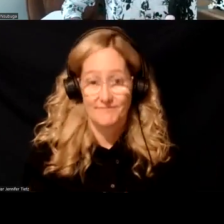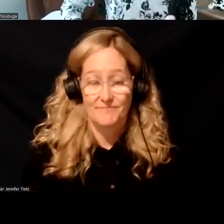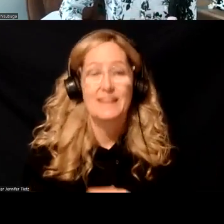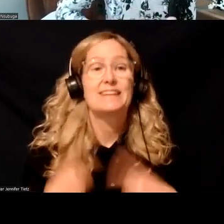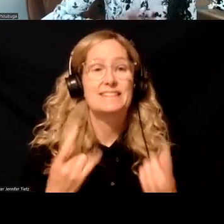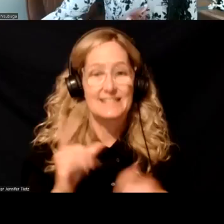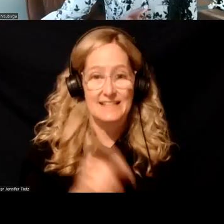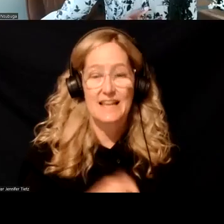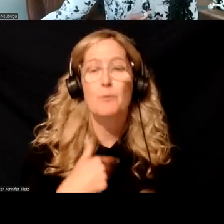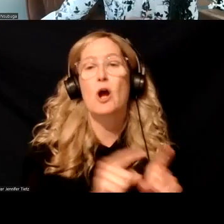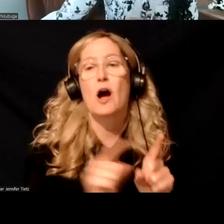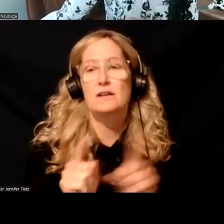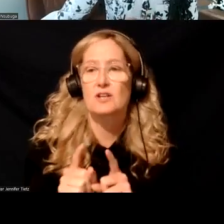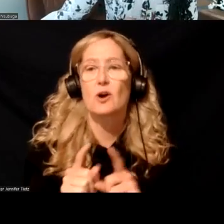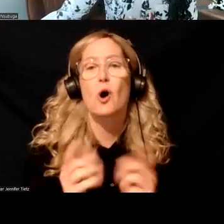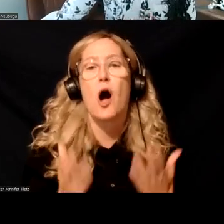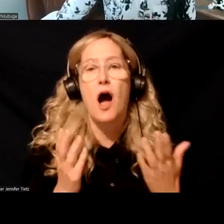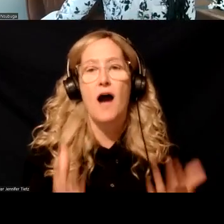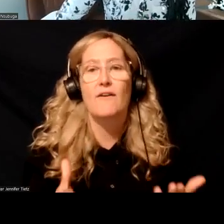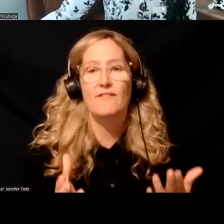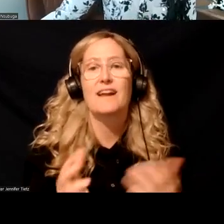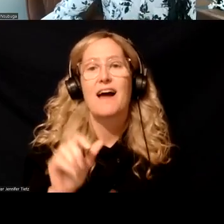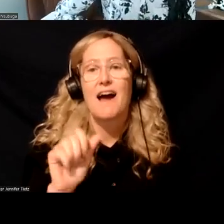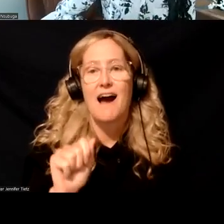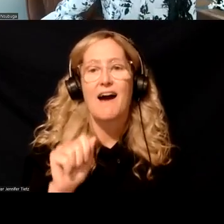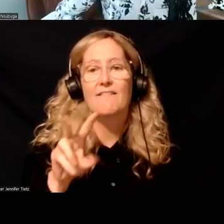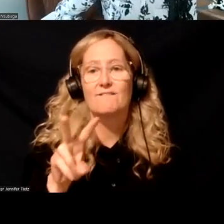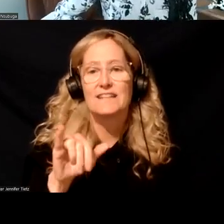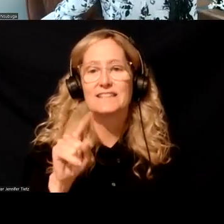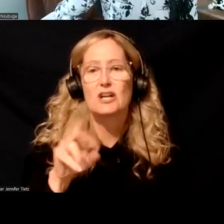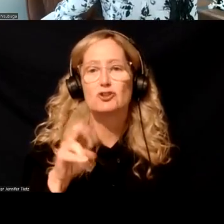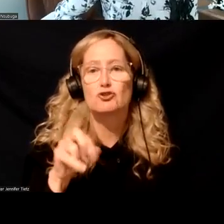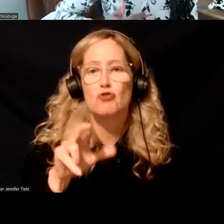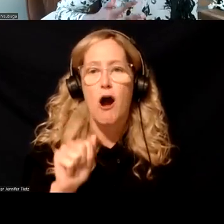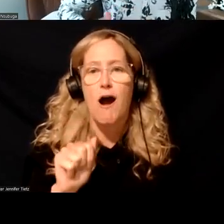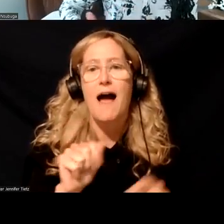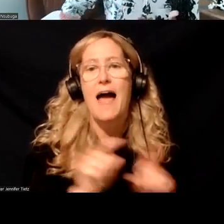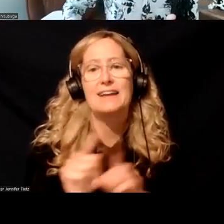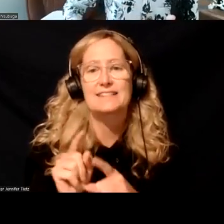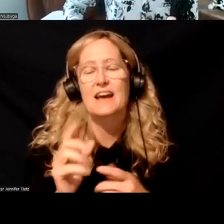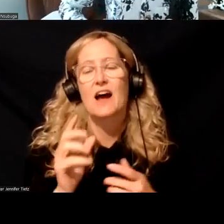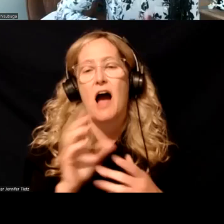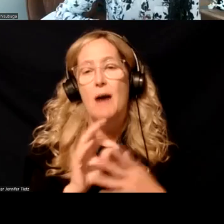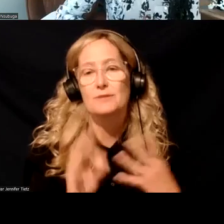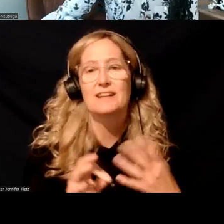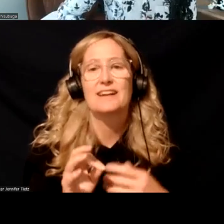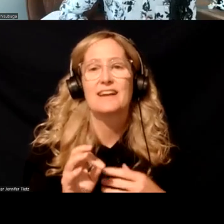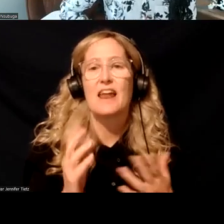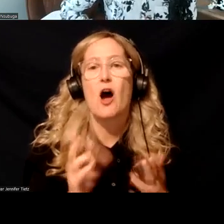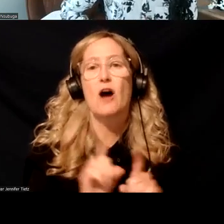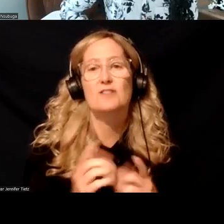since then we have also moved to offering a Vivitrol as an option. And we've also, uh, moved to offering